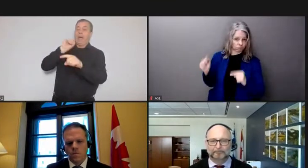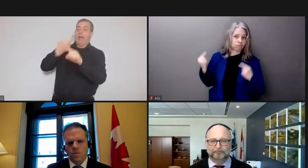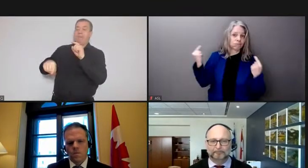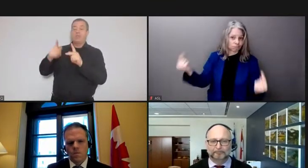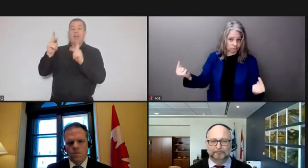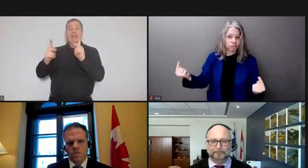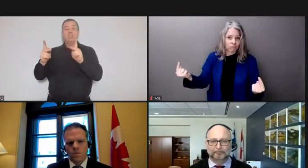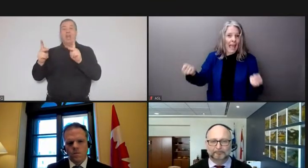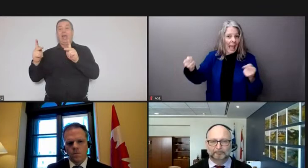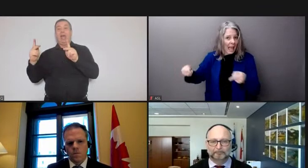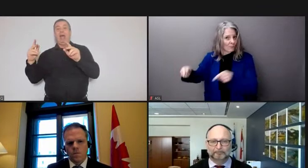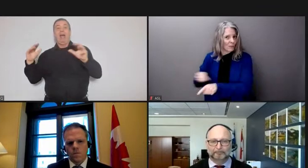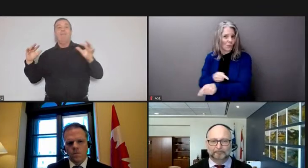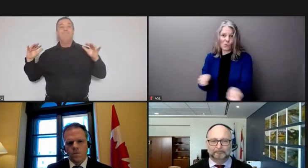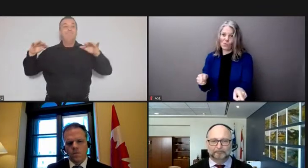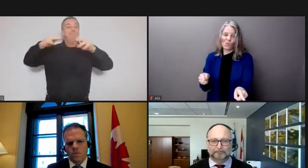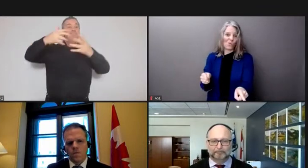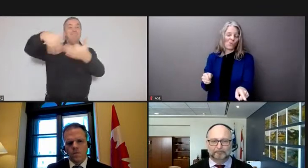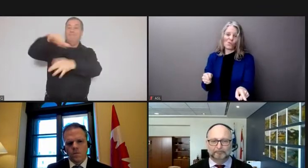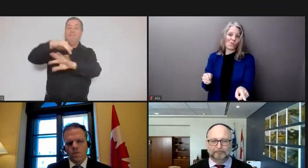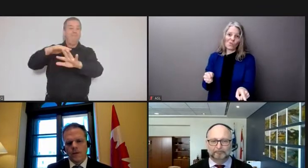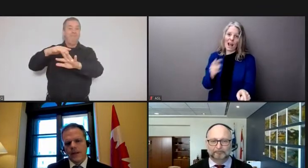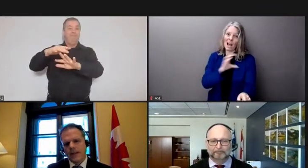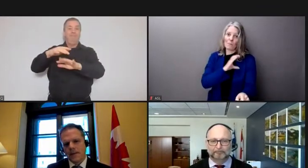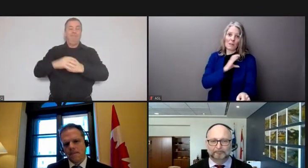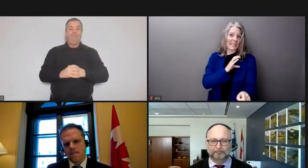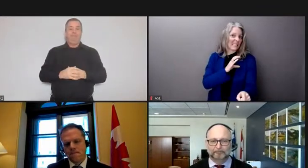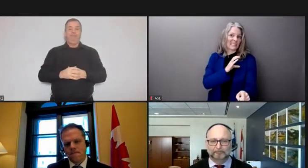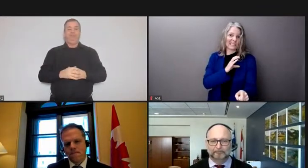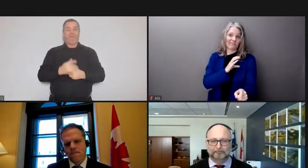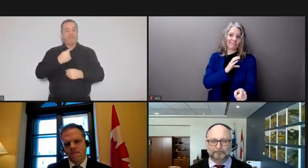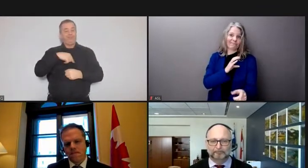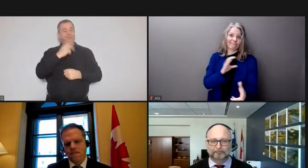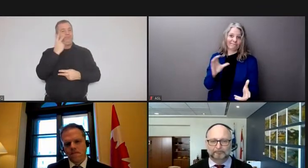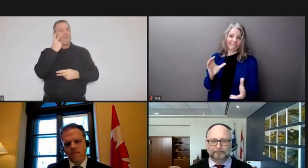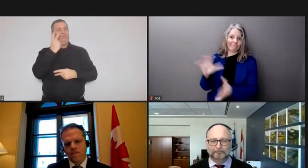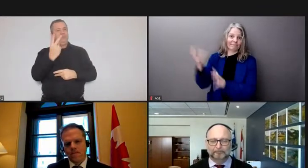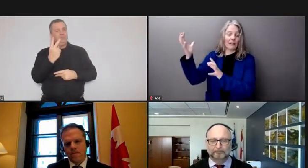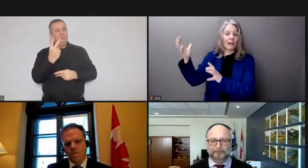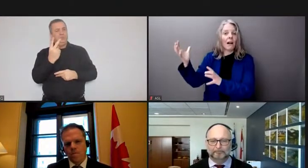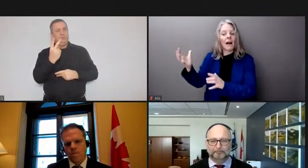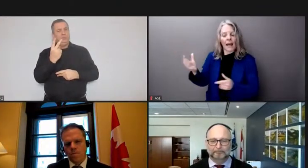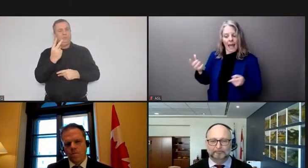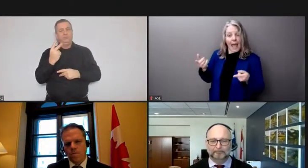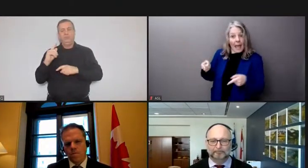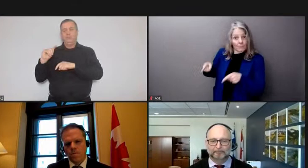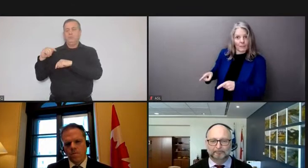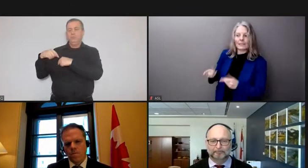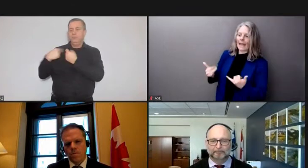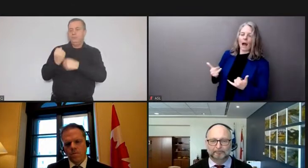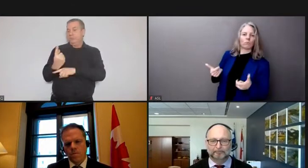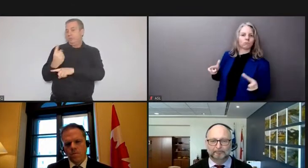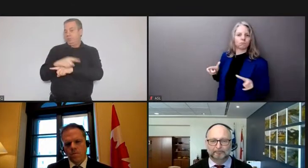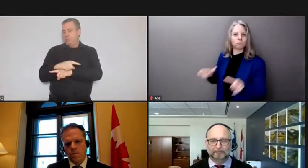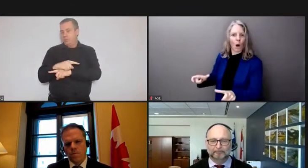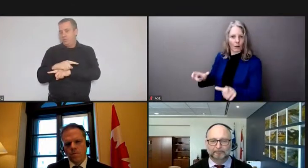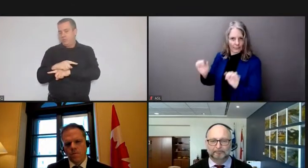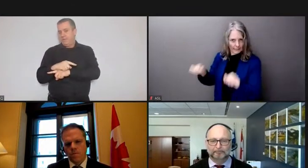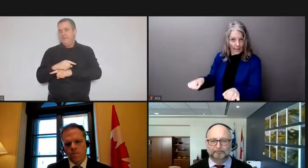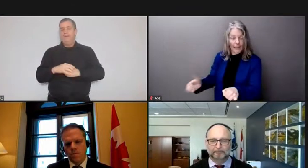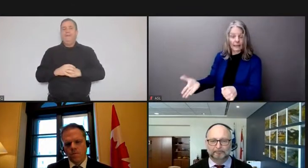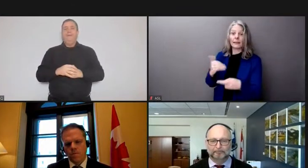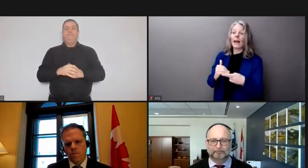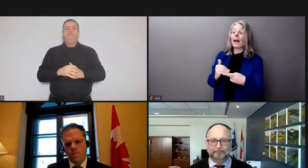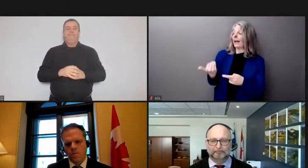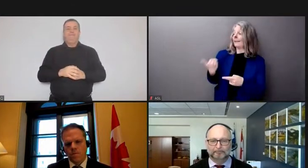significant breach of police we've seen over the course of the last number of days members of law enforcement specifically issue